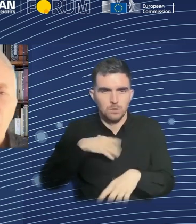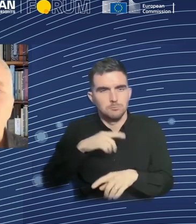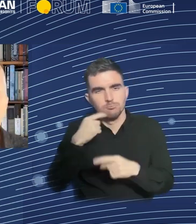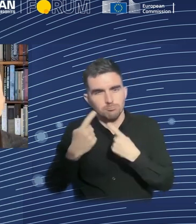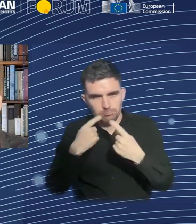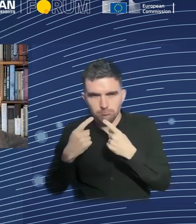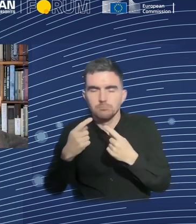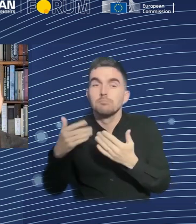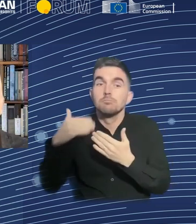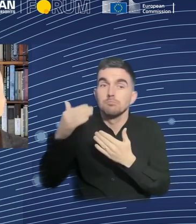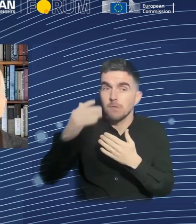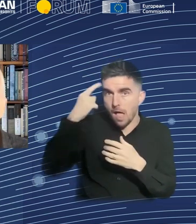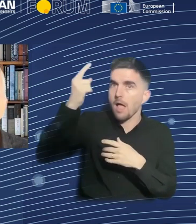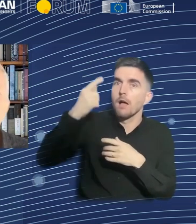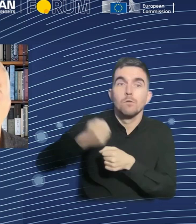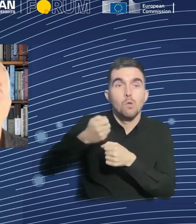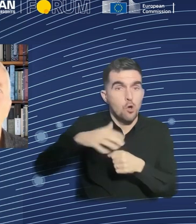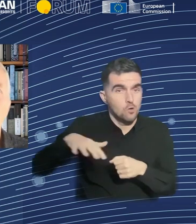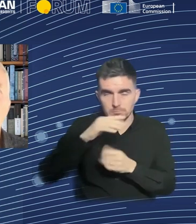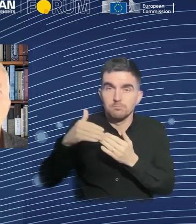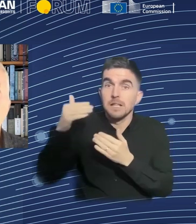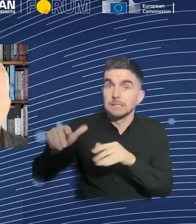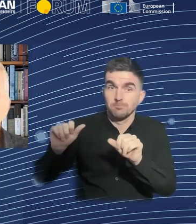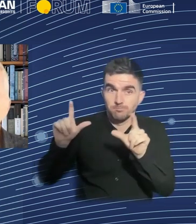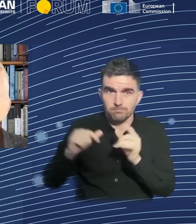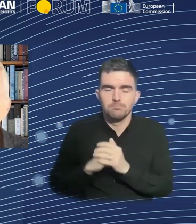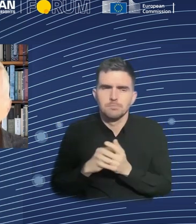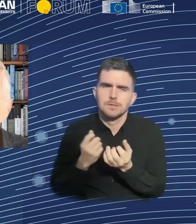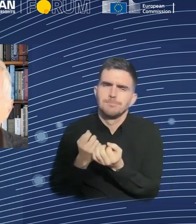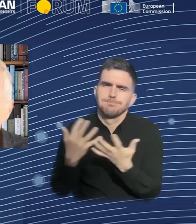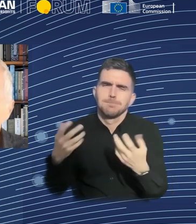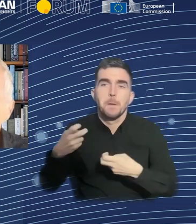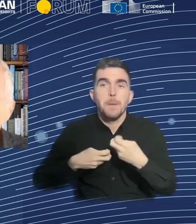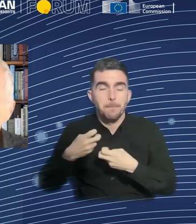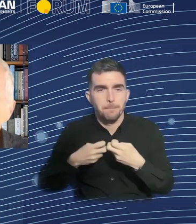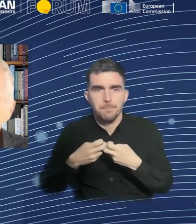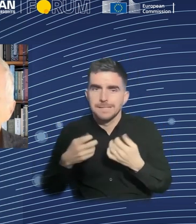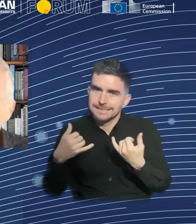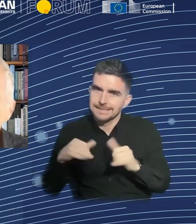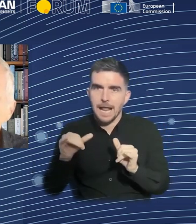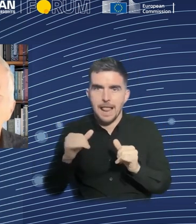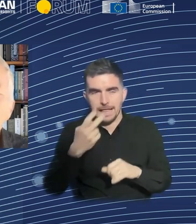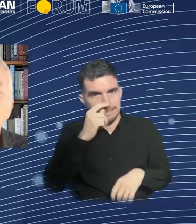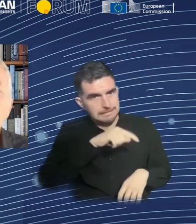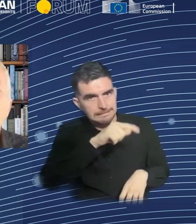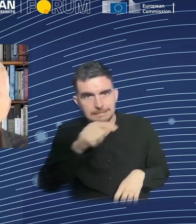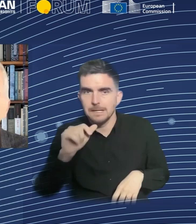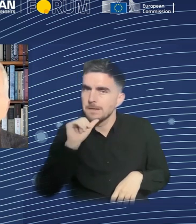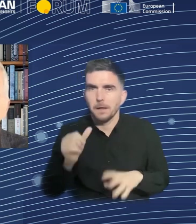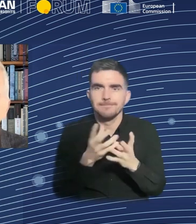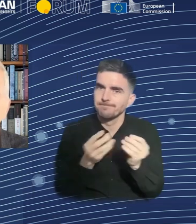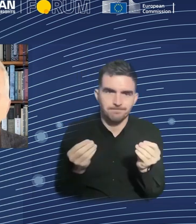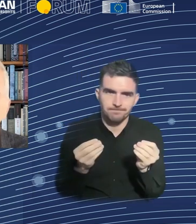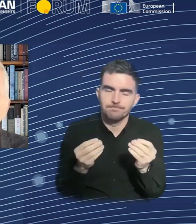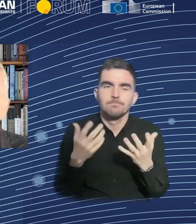There are a lot of problems still to be solved. You know, I like to say we will not run